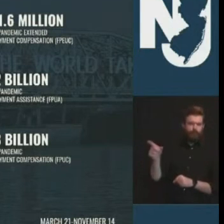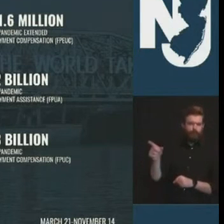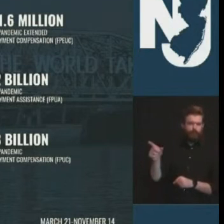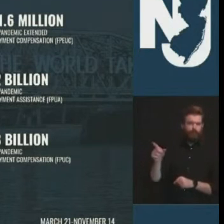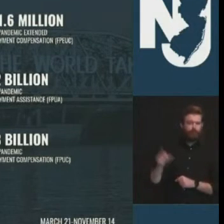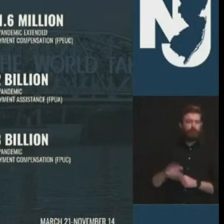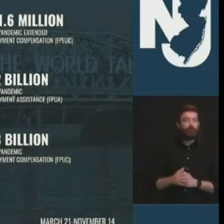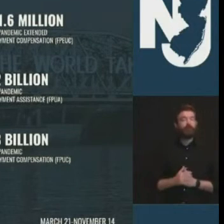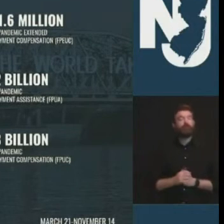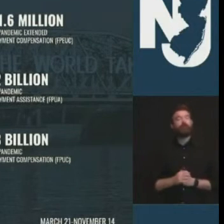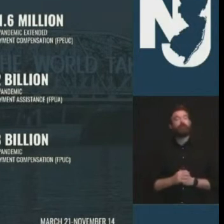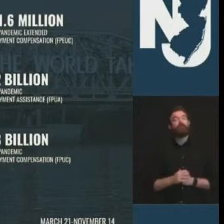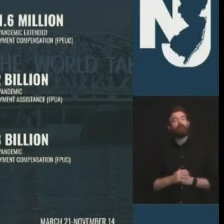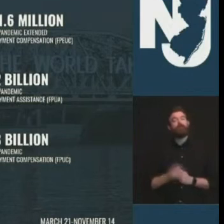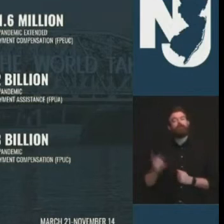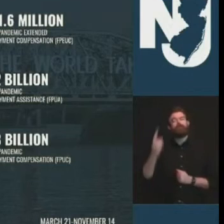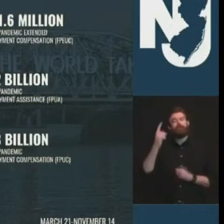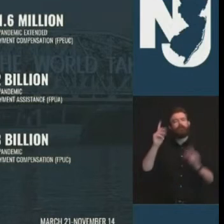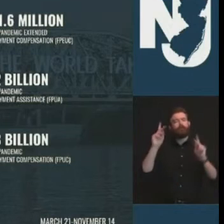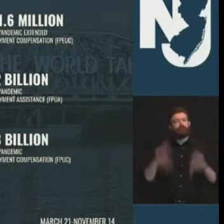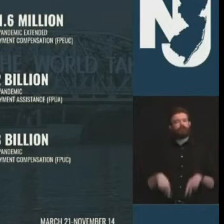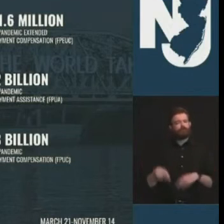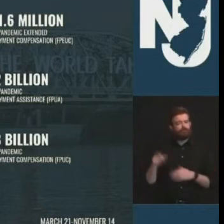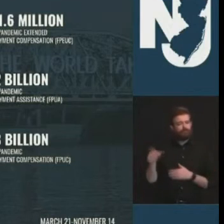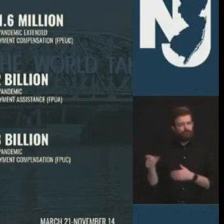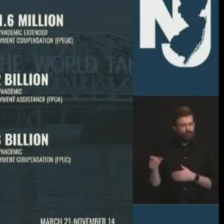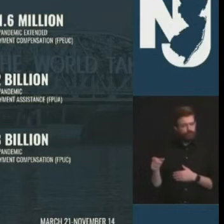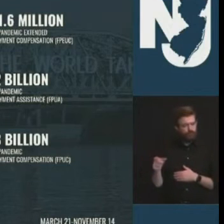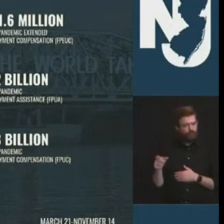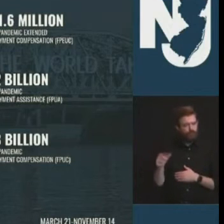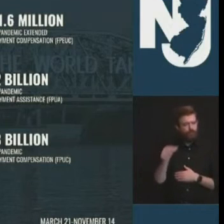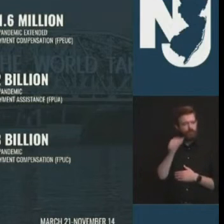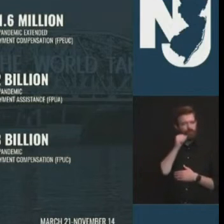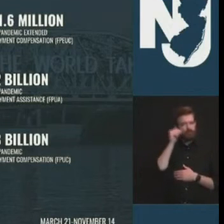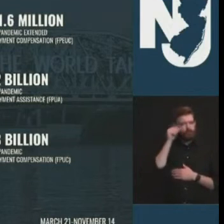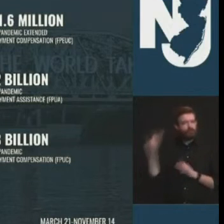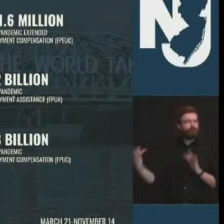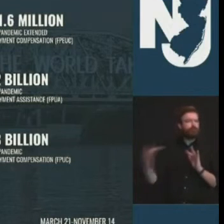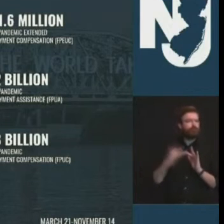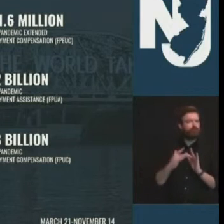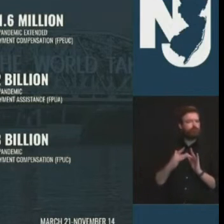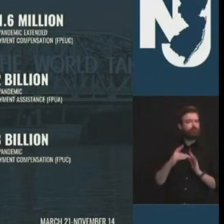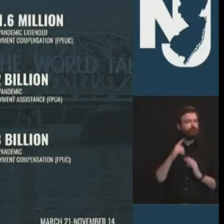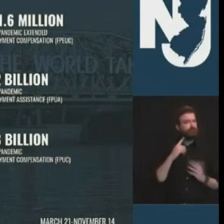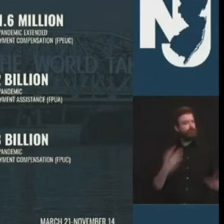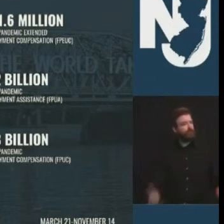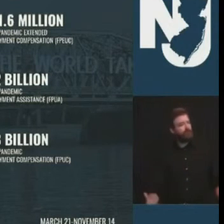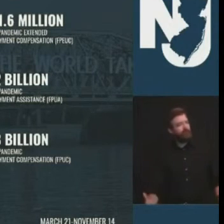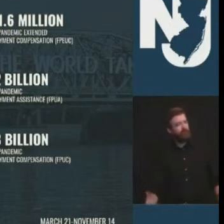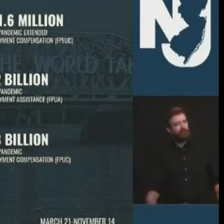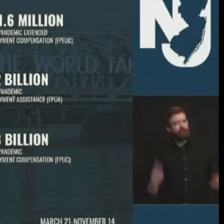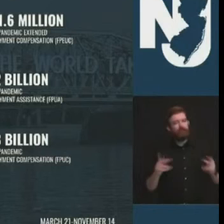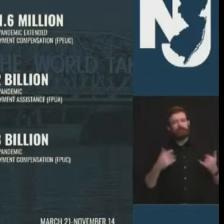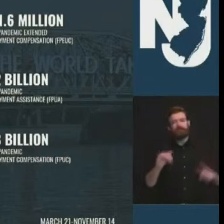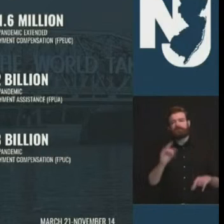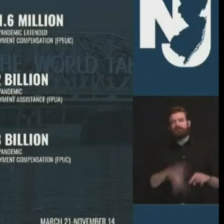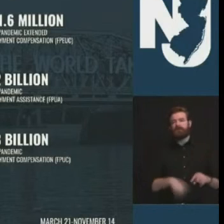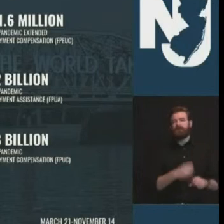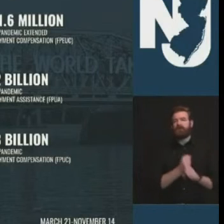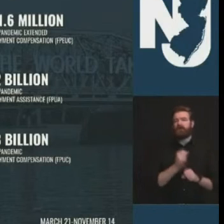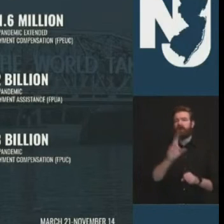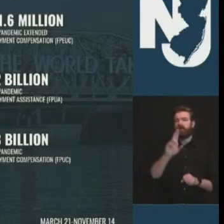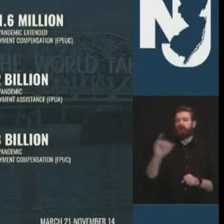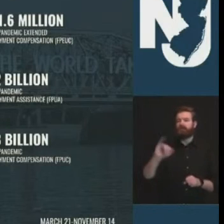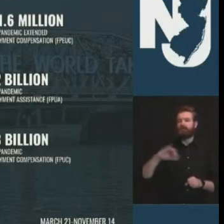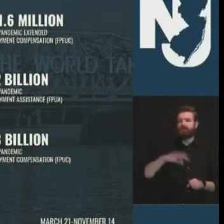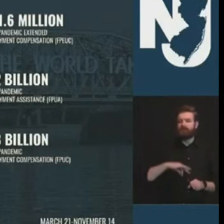about people not able to get their unemployment insurance folks that say two things one is if you know someone get us